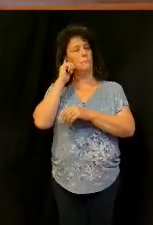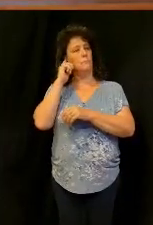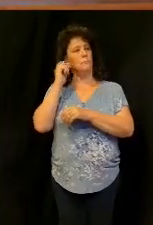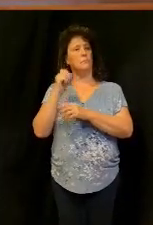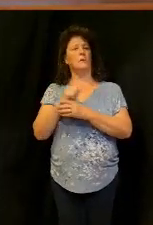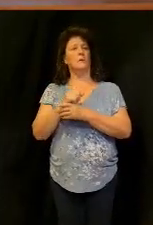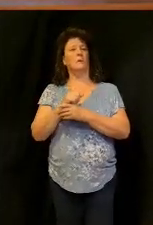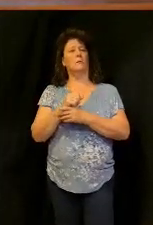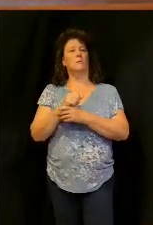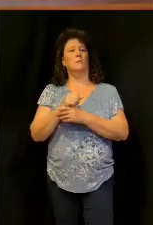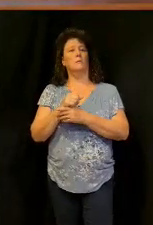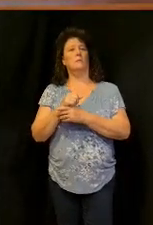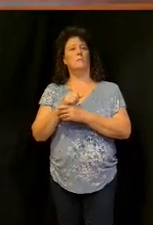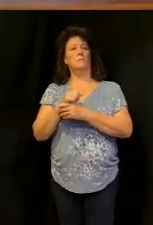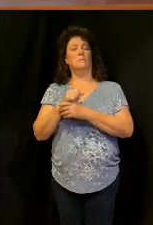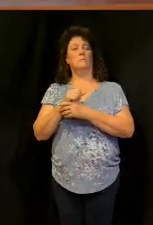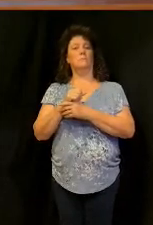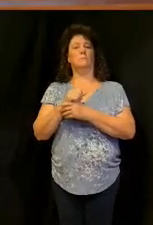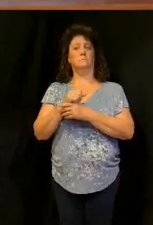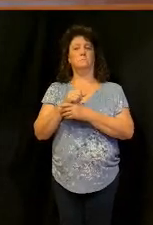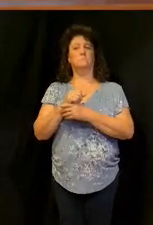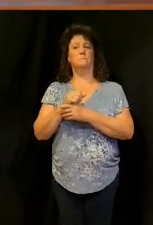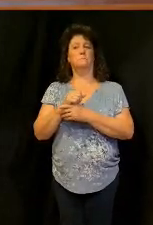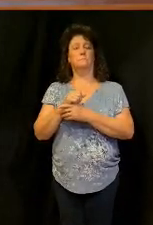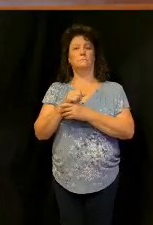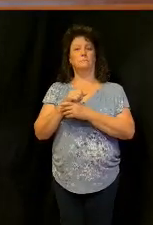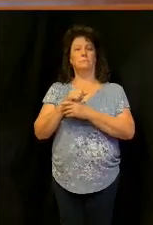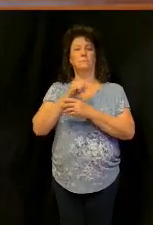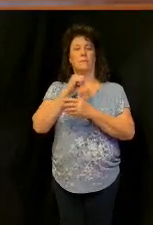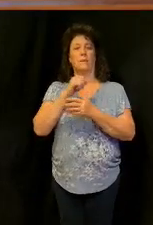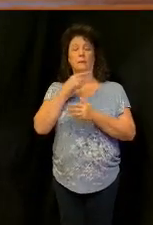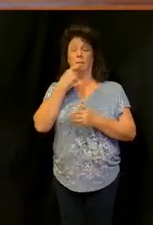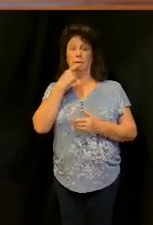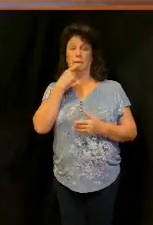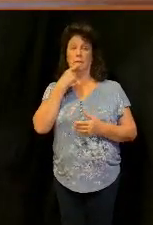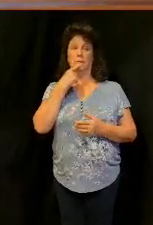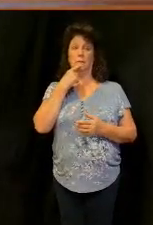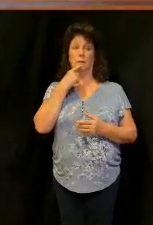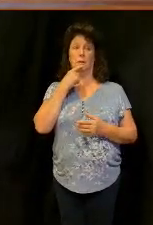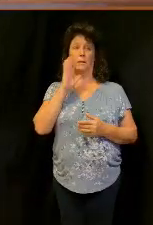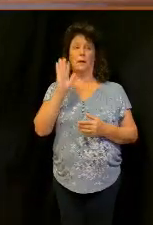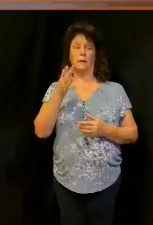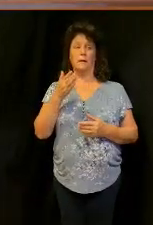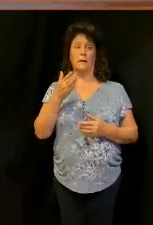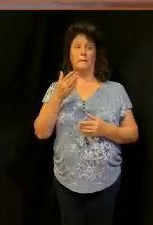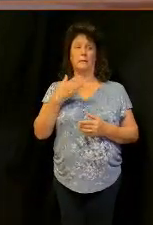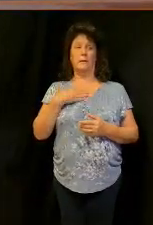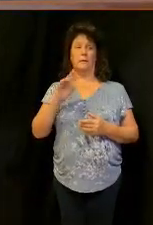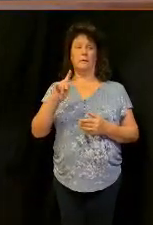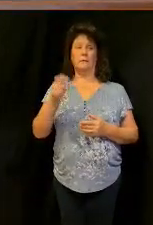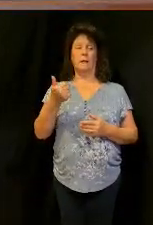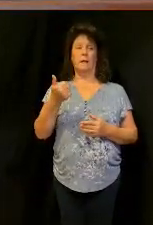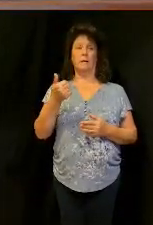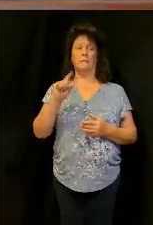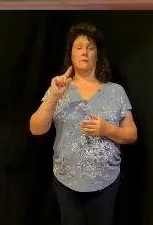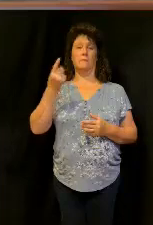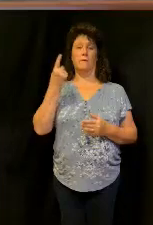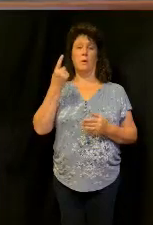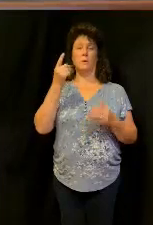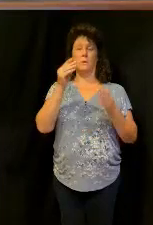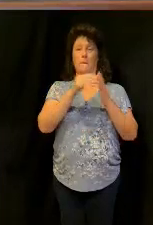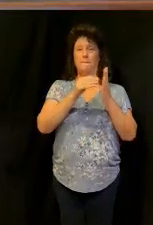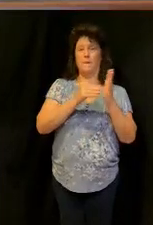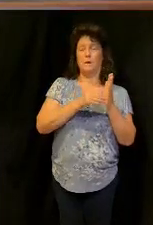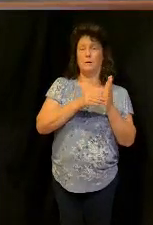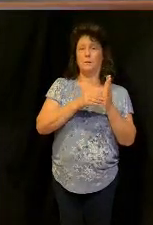he didn't have very much money did he he said this I never would have been able to tithe the first million dollars I ever made